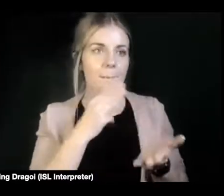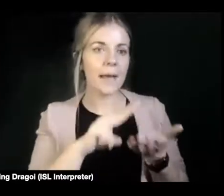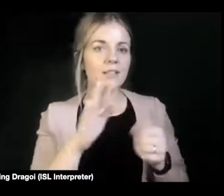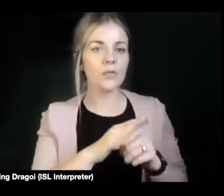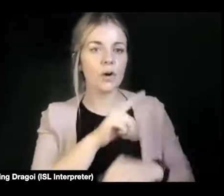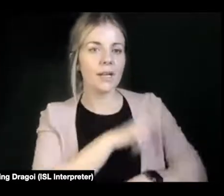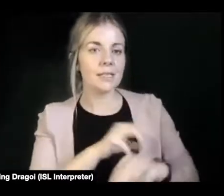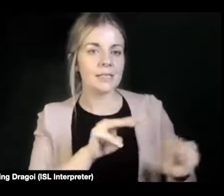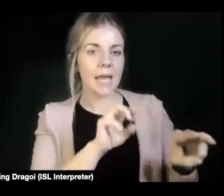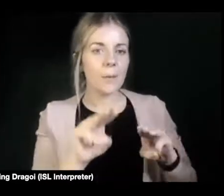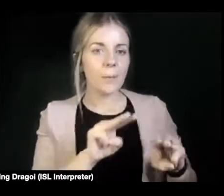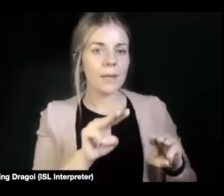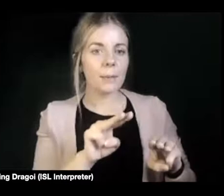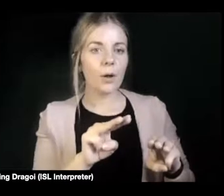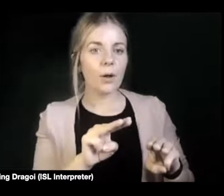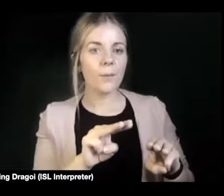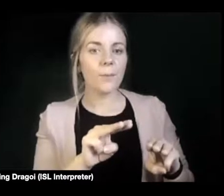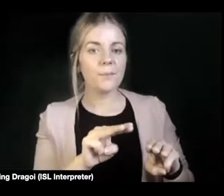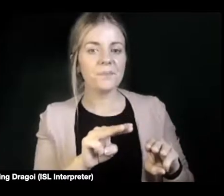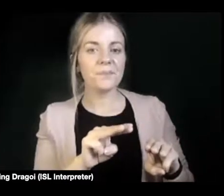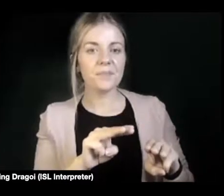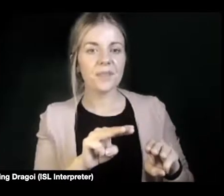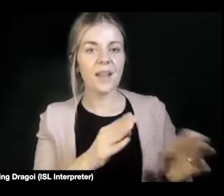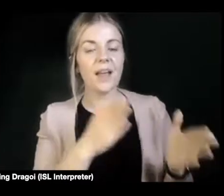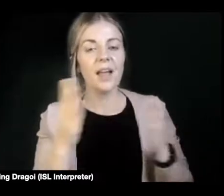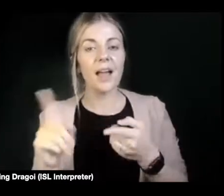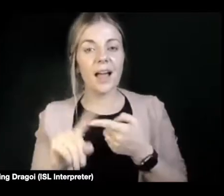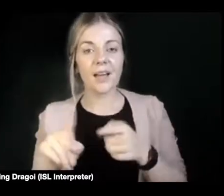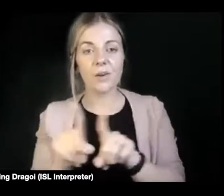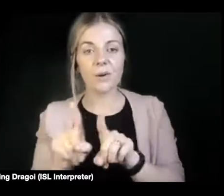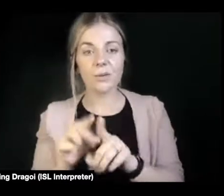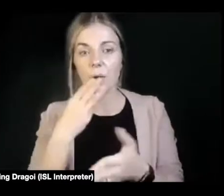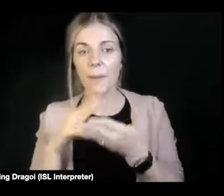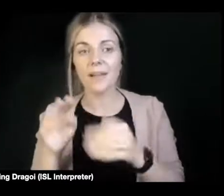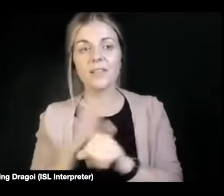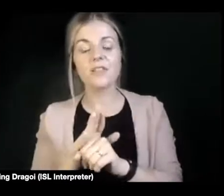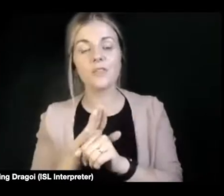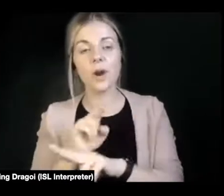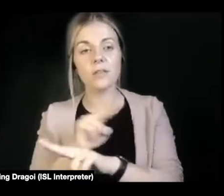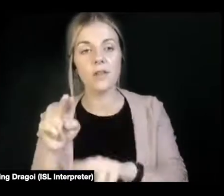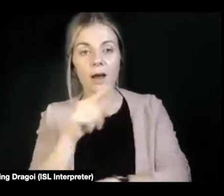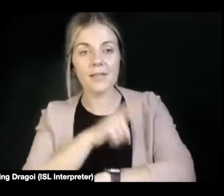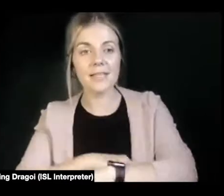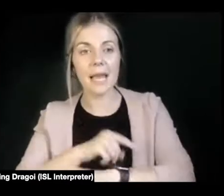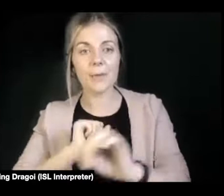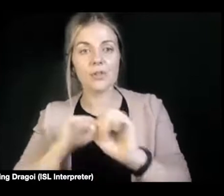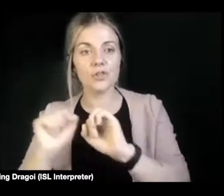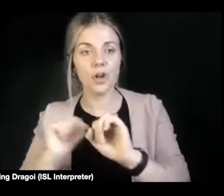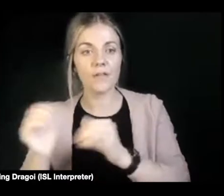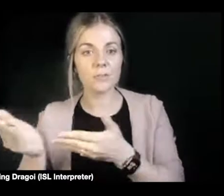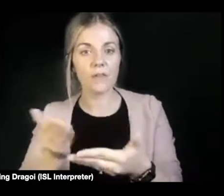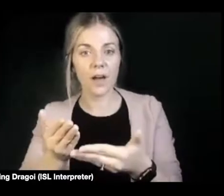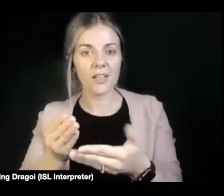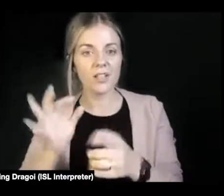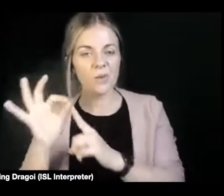the DPOs, and what would be your message to non-disabled professionals